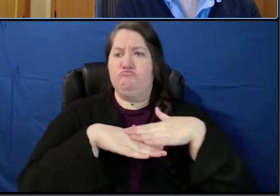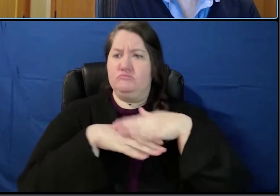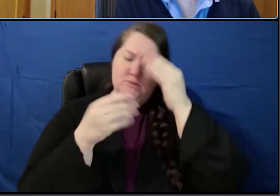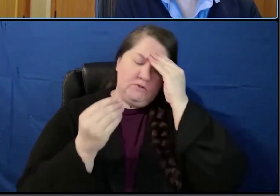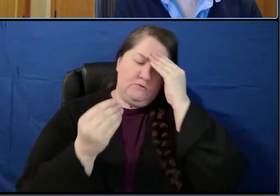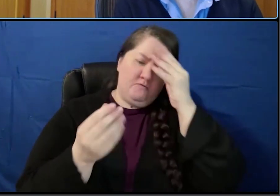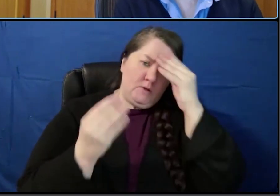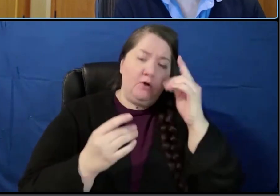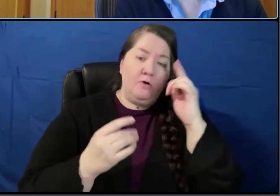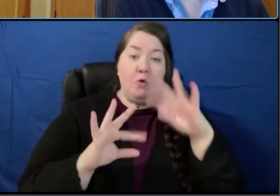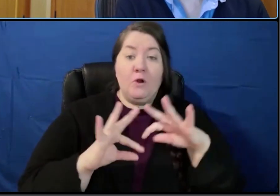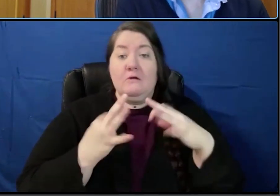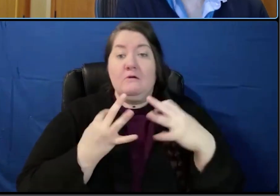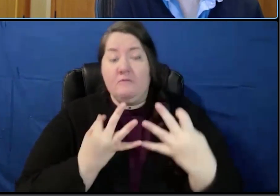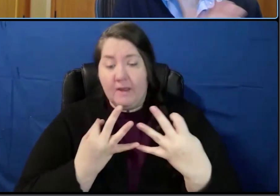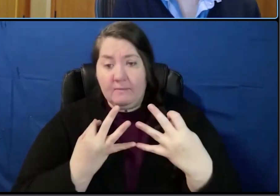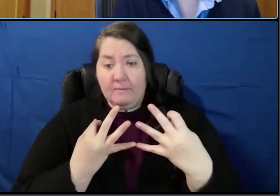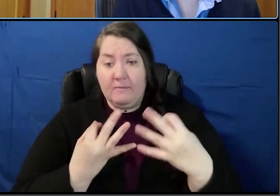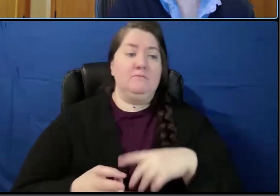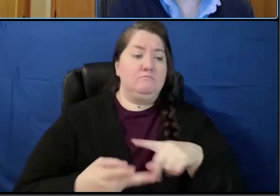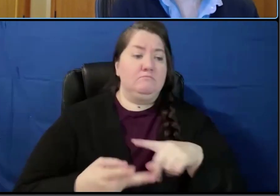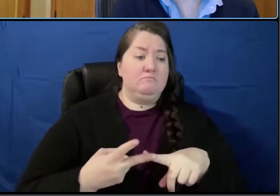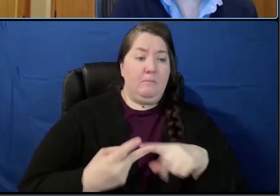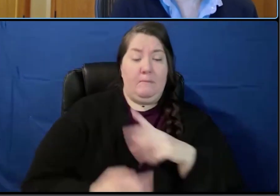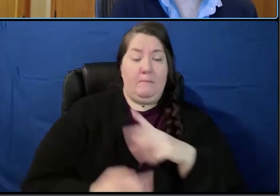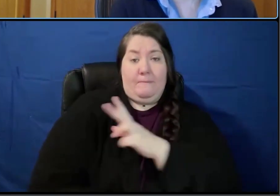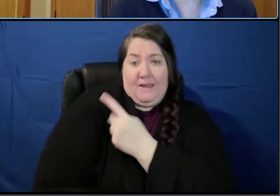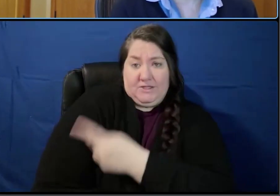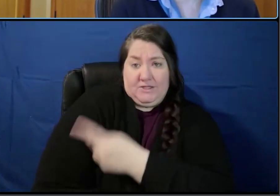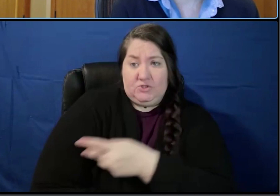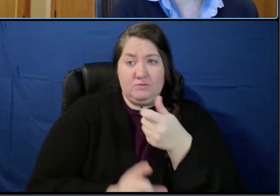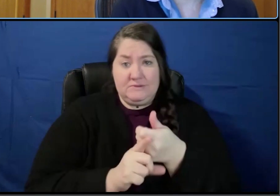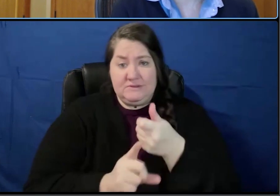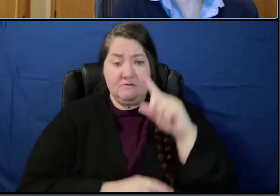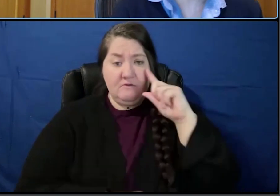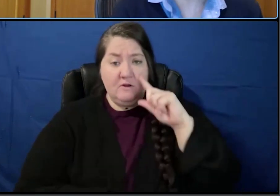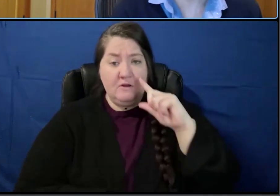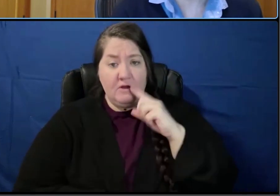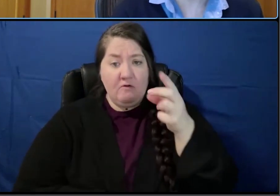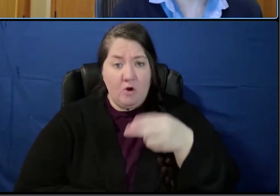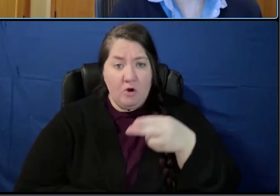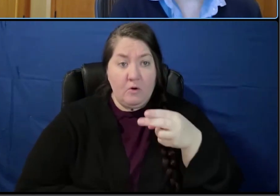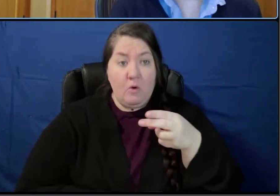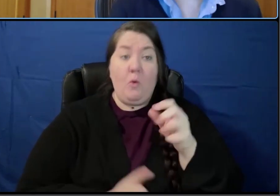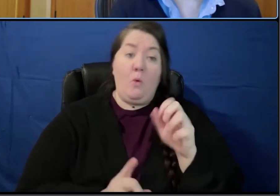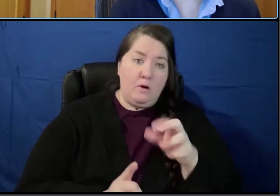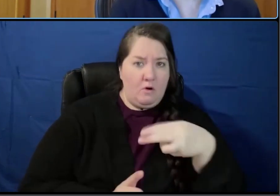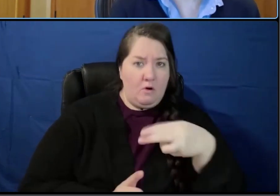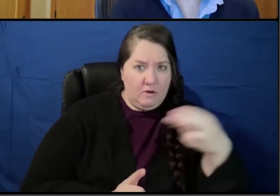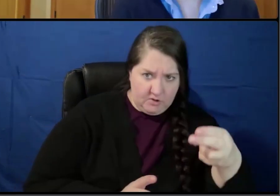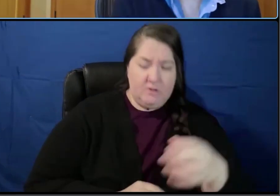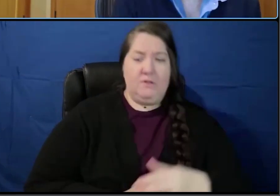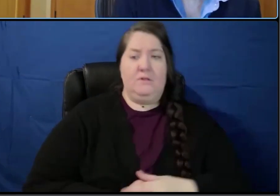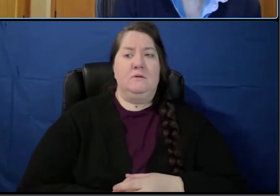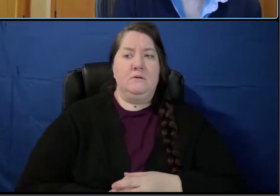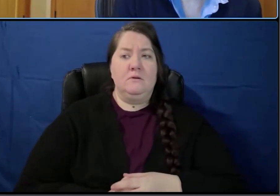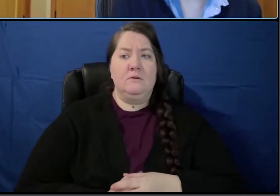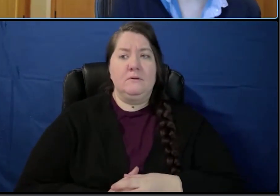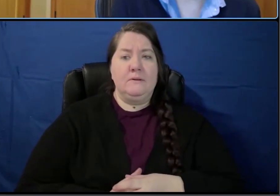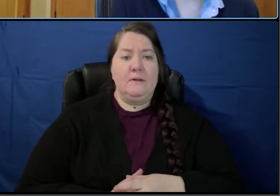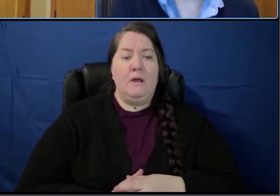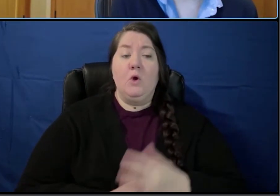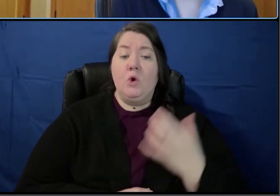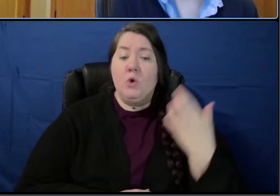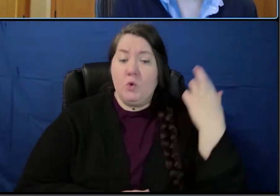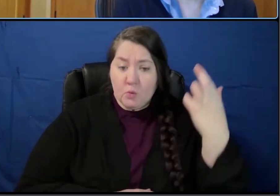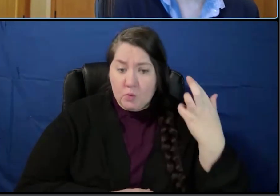families and patients who are deaf and hard of hearing, deaf or hard of hearing. And we realized